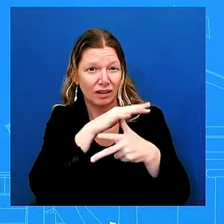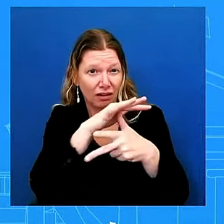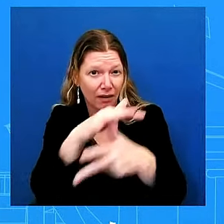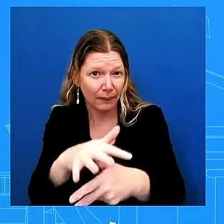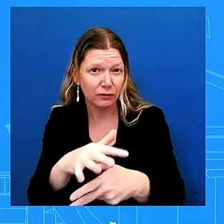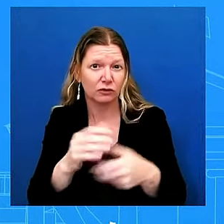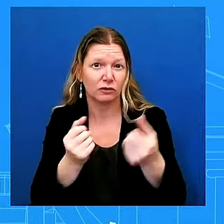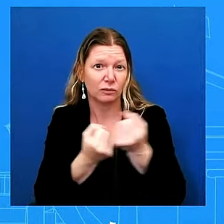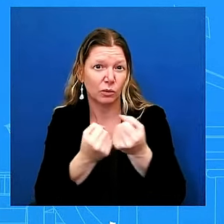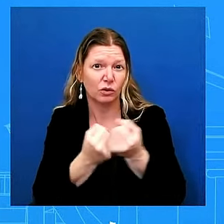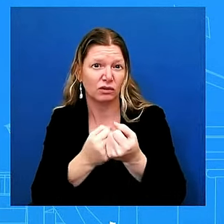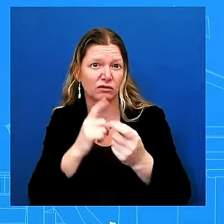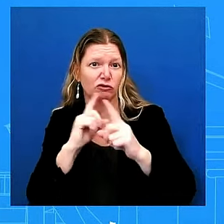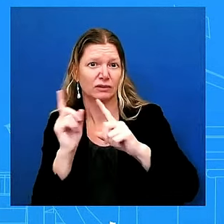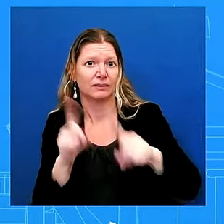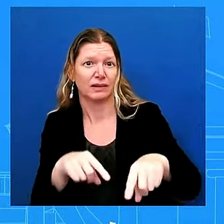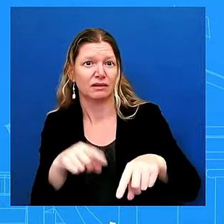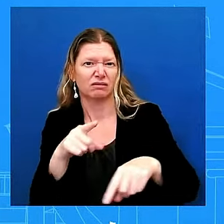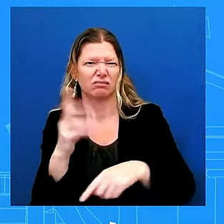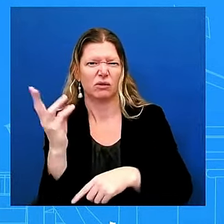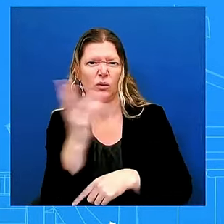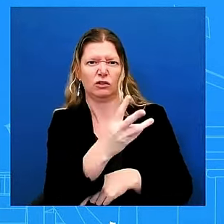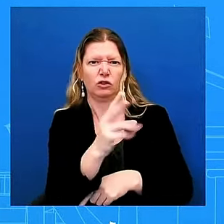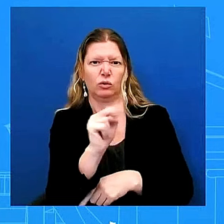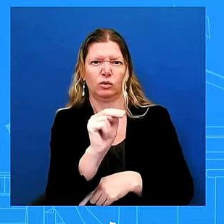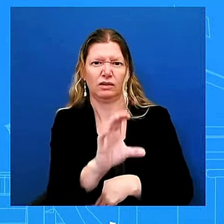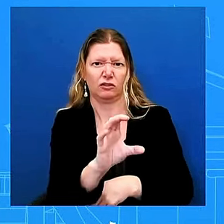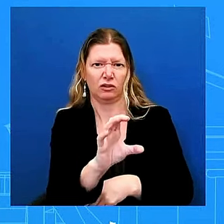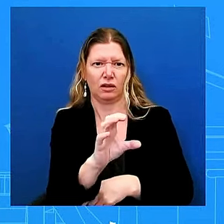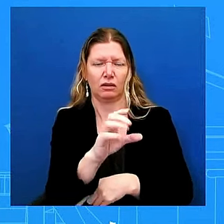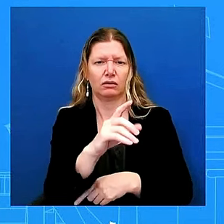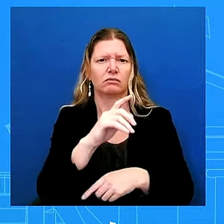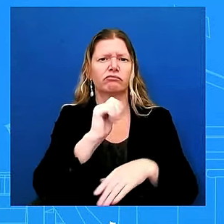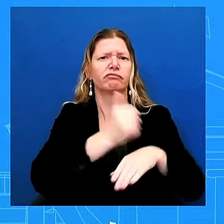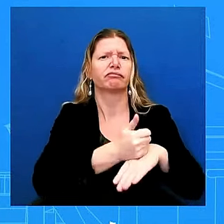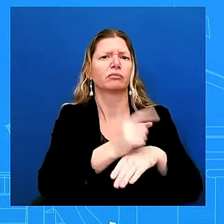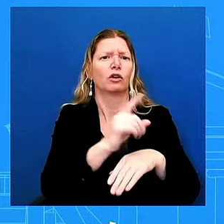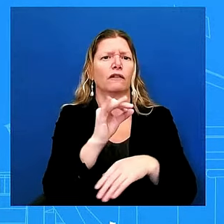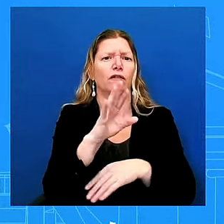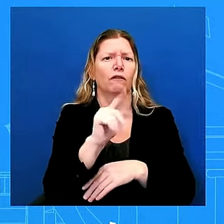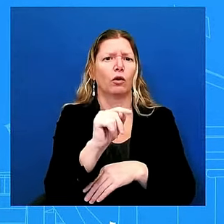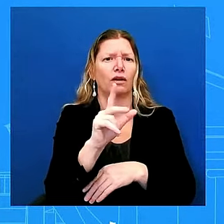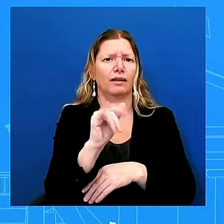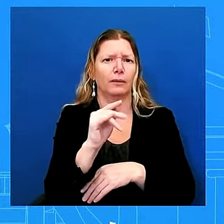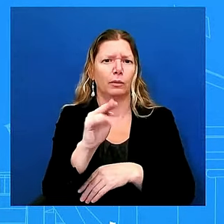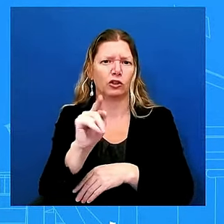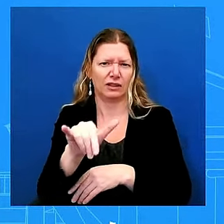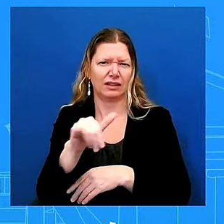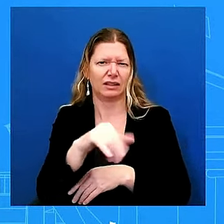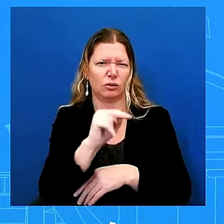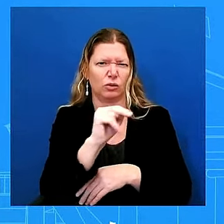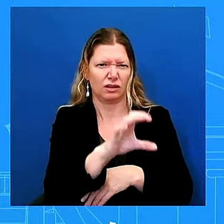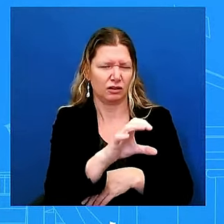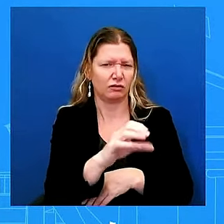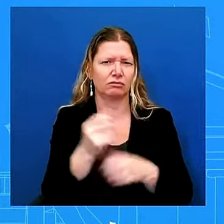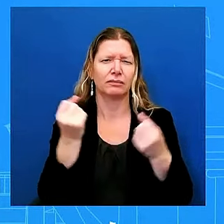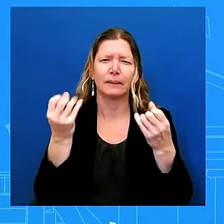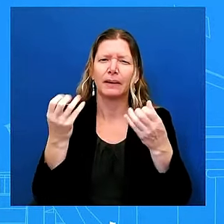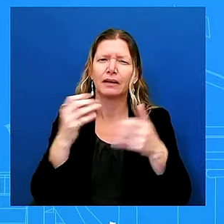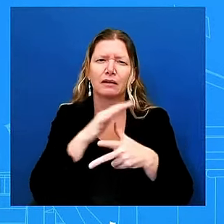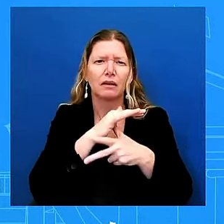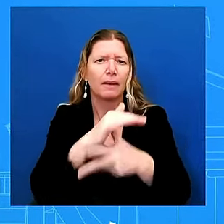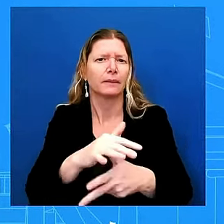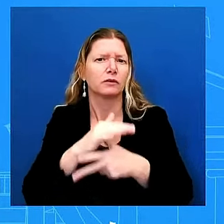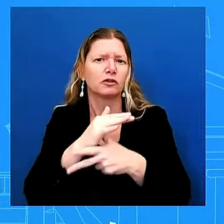to support air bridge operations to move personnel and necessary supplies and equipment into the disaster area four